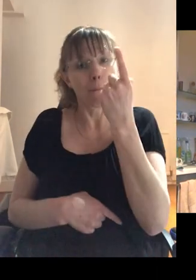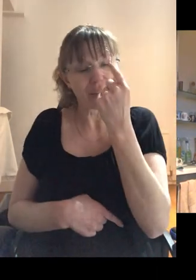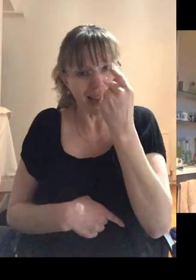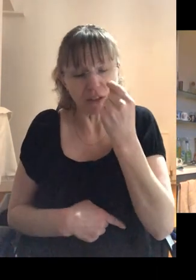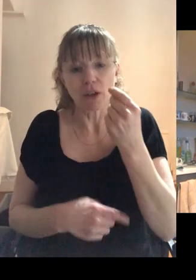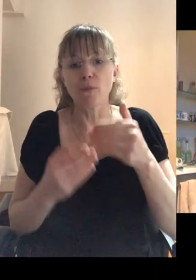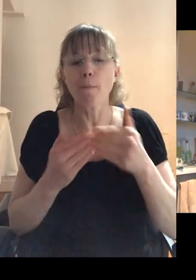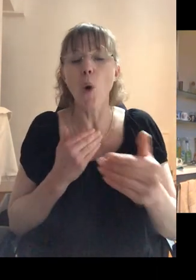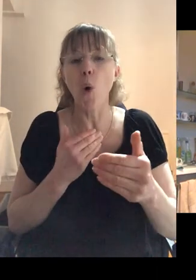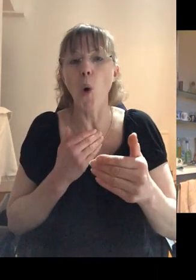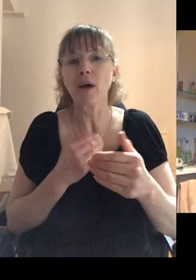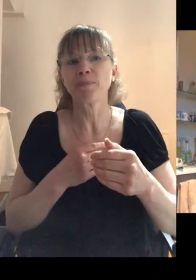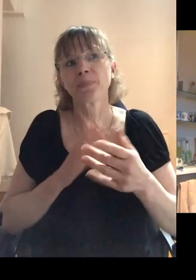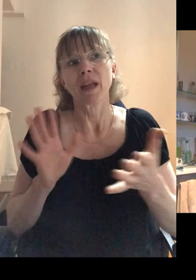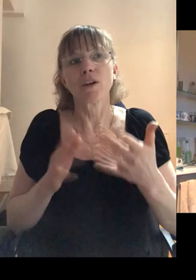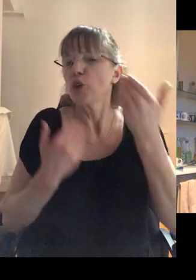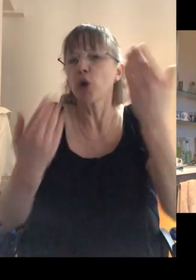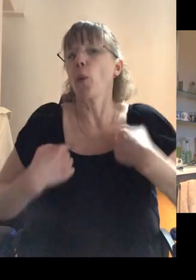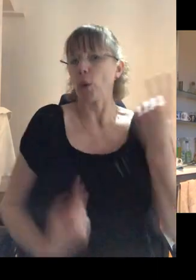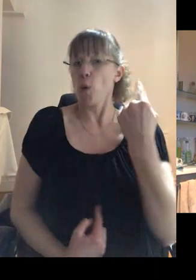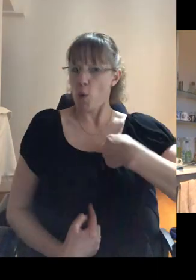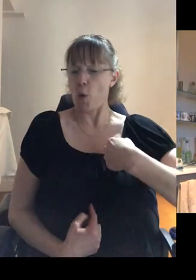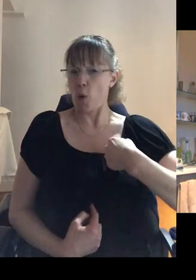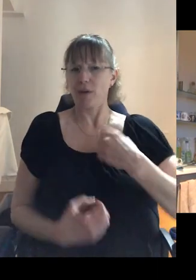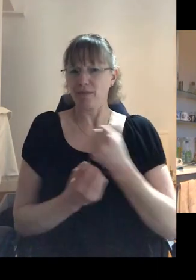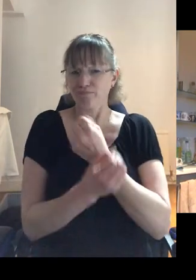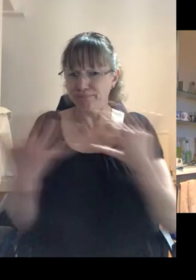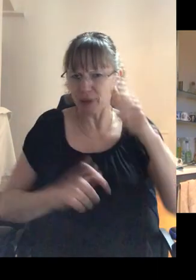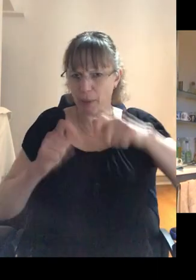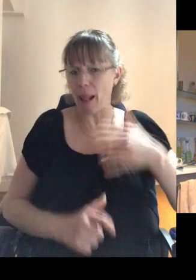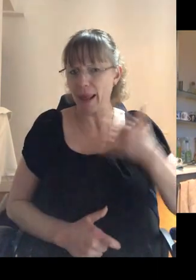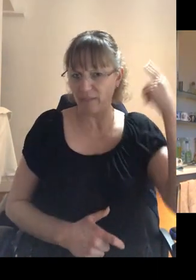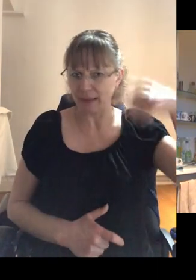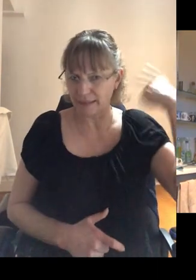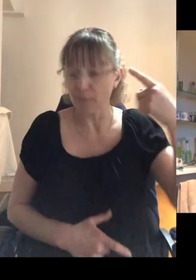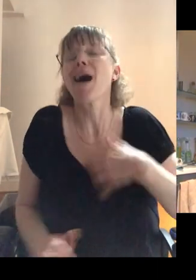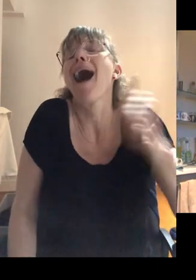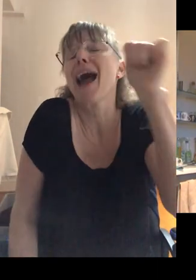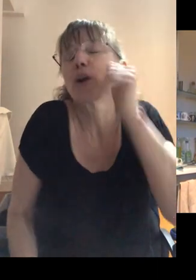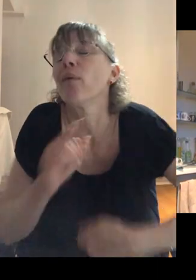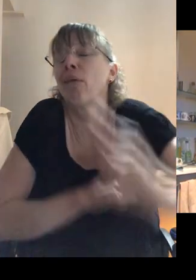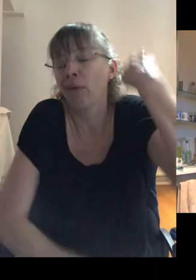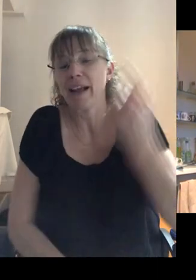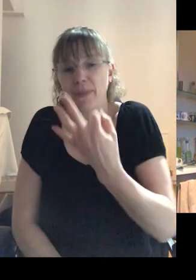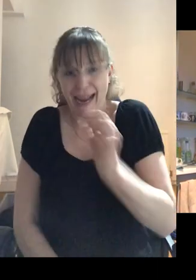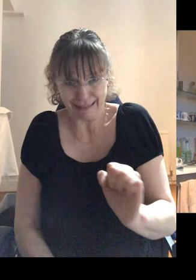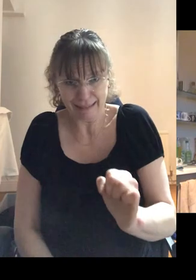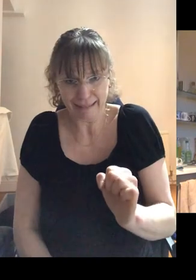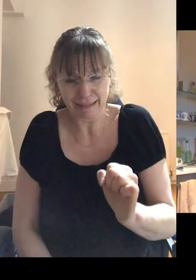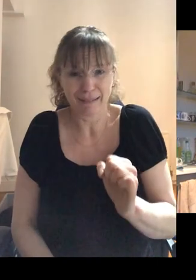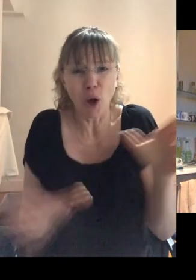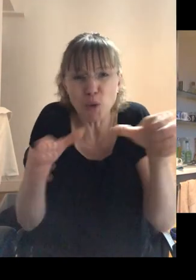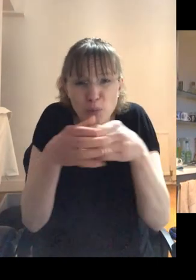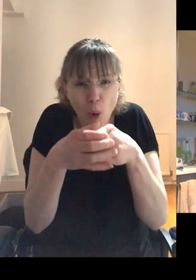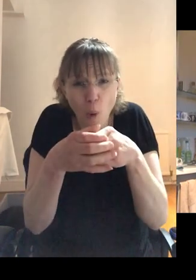greater anonymity. Um, I know what it was like in Cardiff back in the eighties. And I know what it was like in Brighton through some of those years as well. That